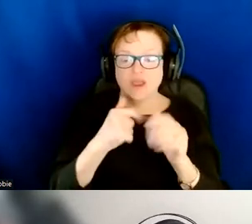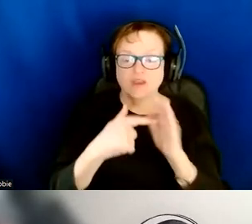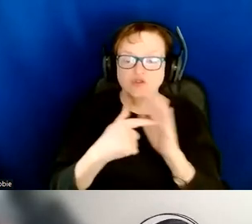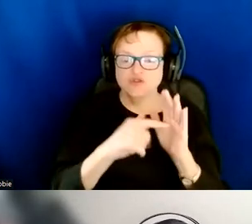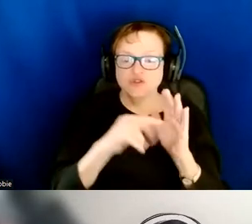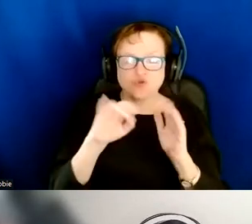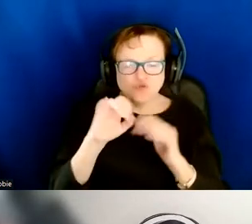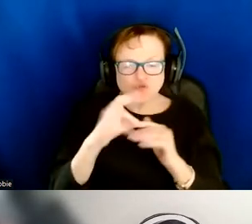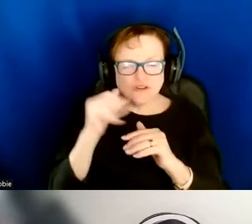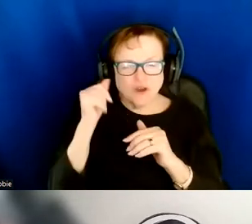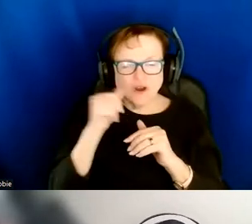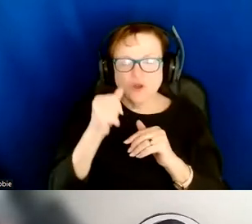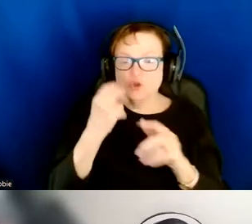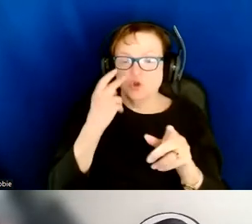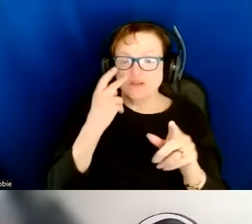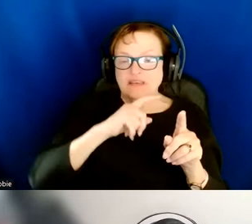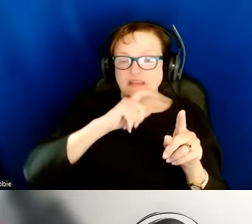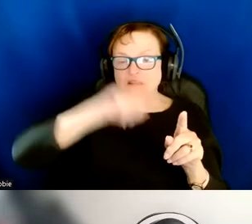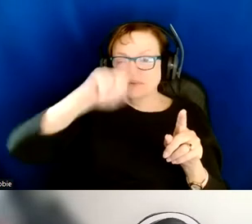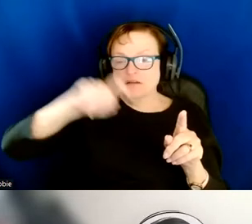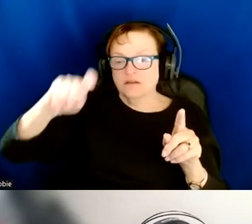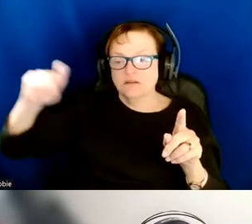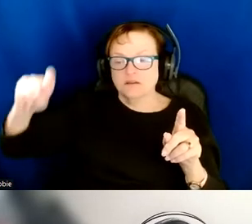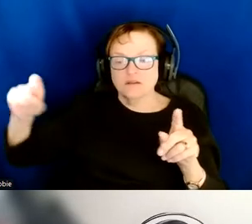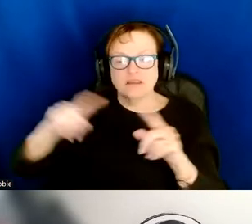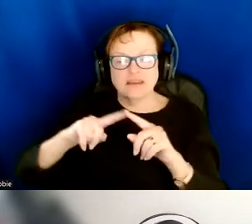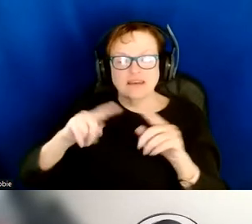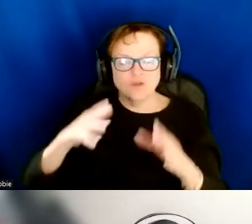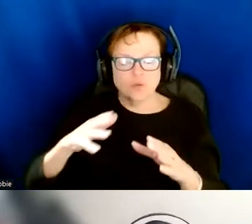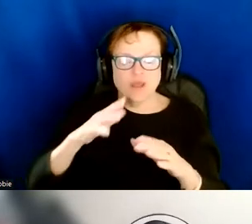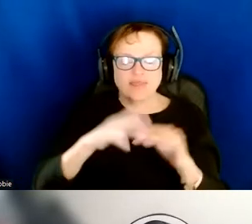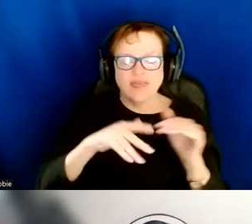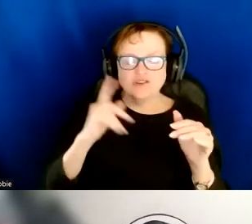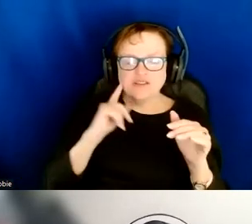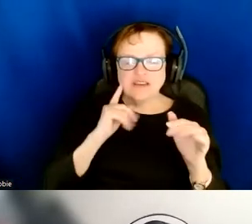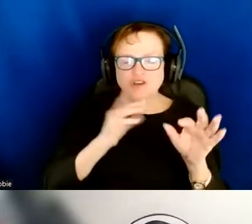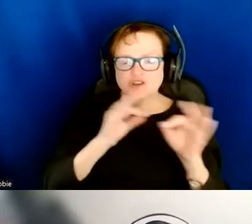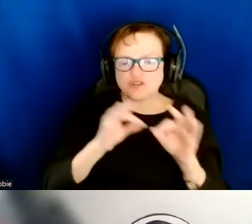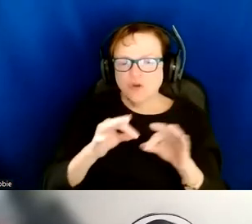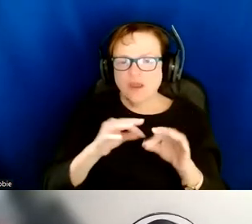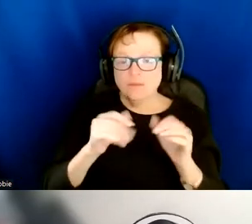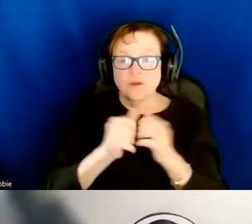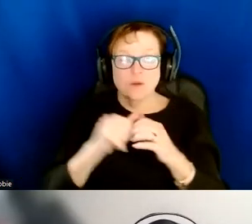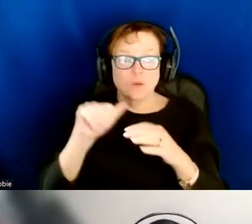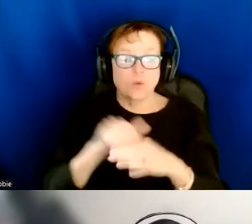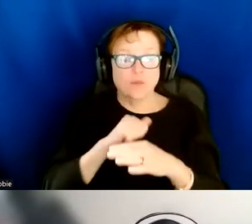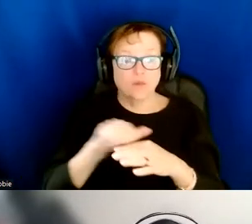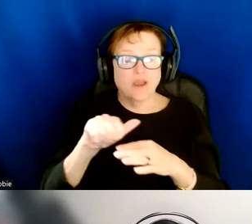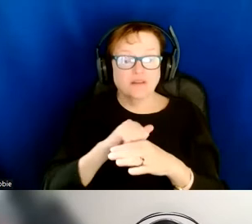lets you perceive graphics in a new way rather than just hearing them described to you. With a little practice, I hope that